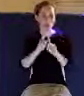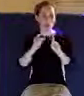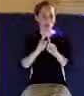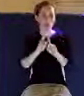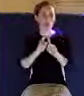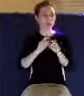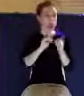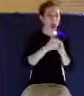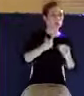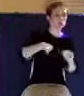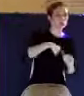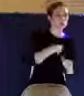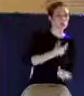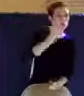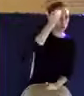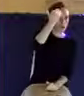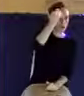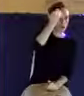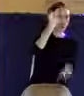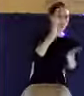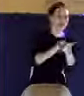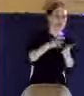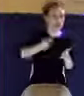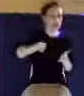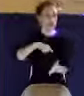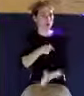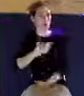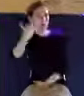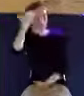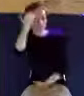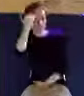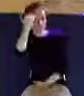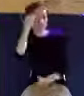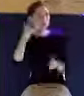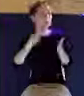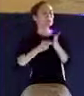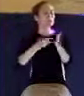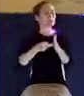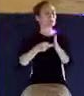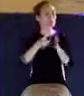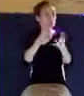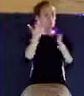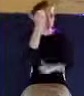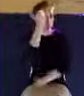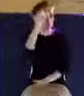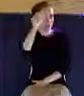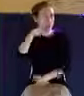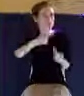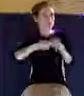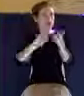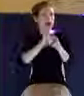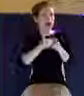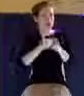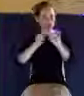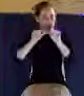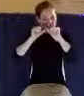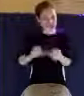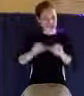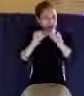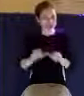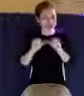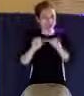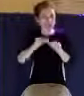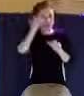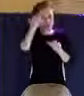we continually know that we, perfect tense, have already come to know him. This is how we have continual assurance and knowledge